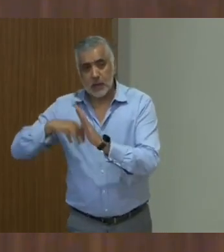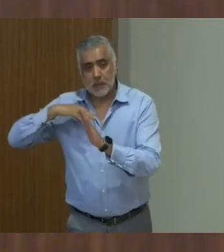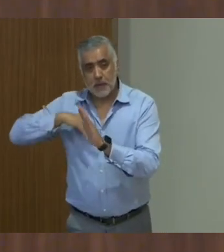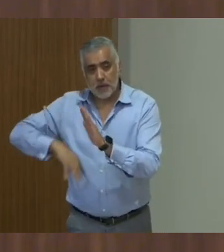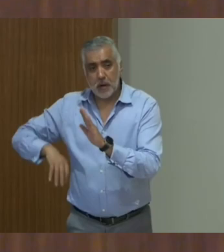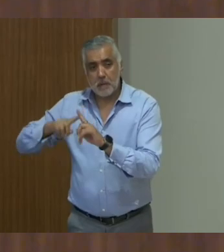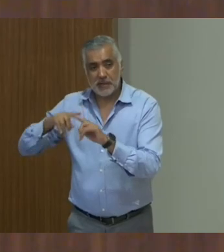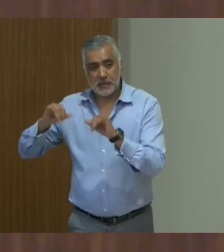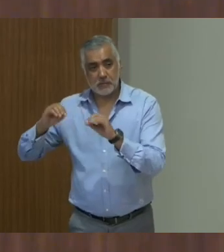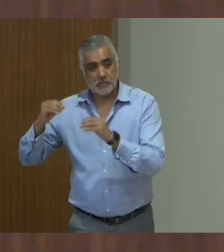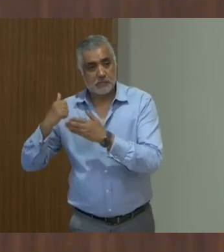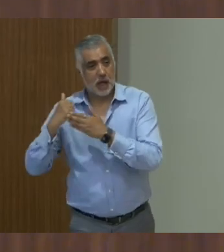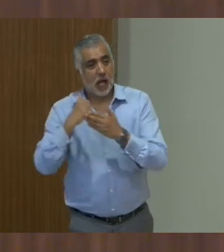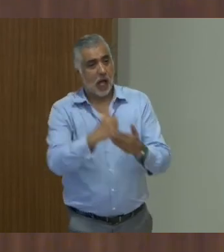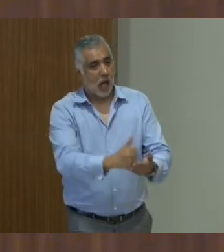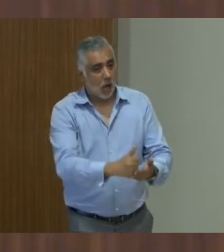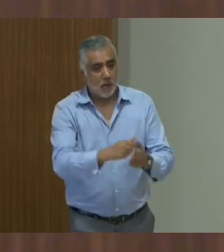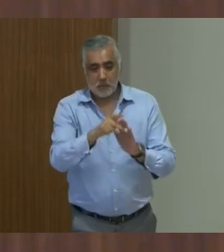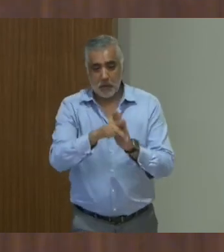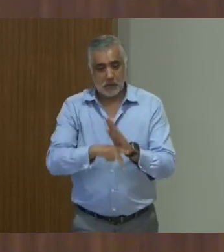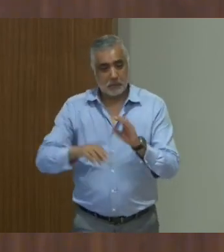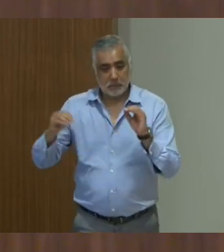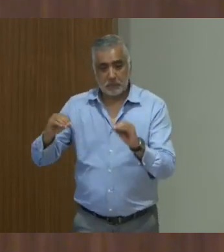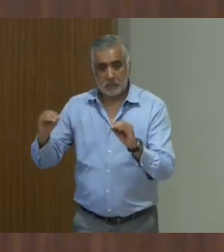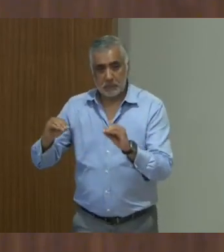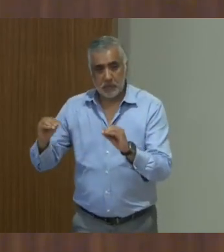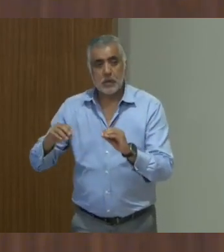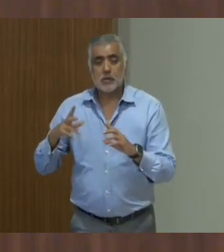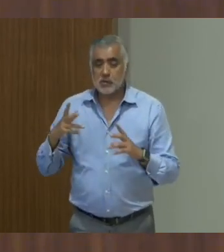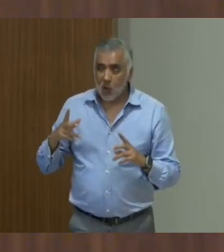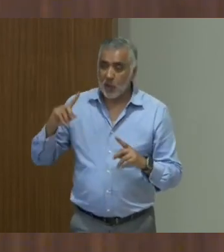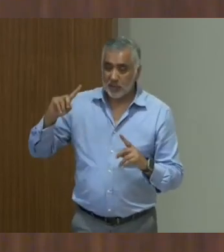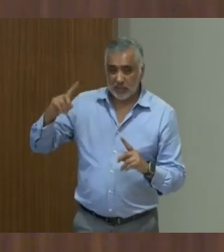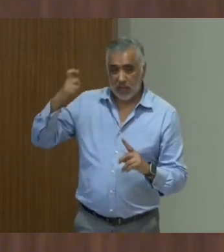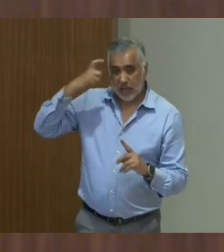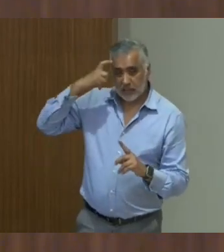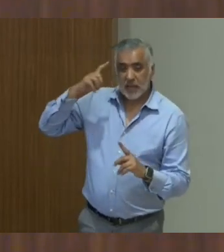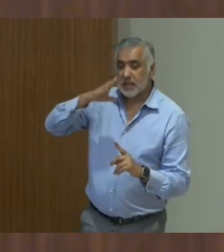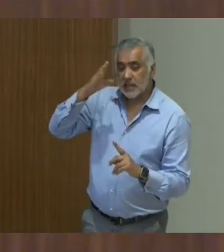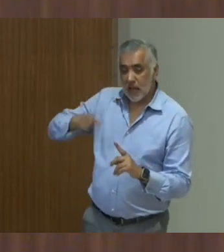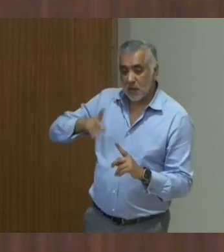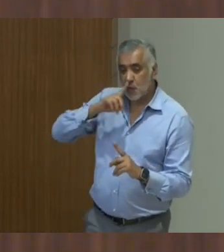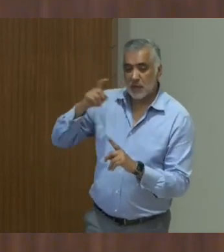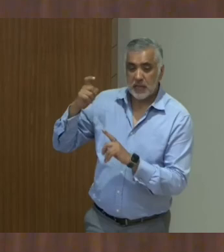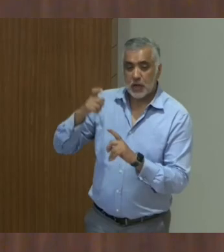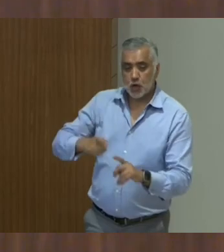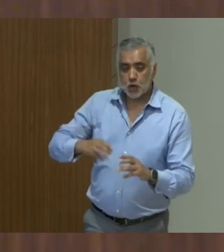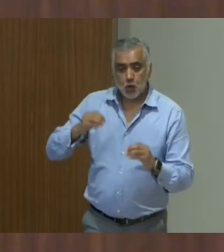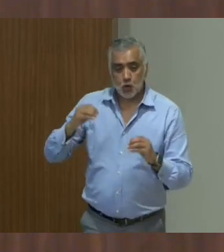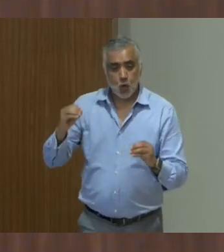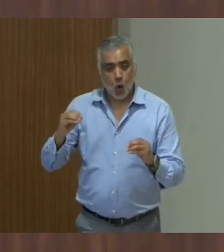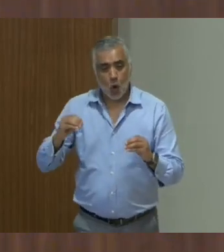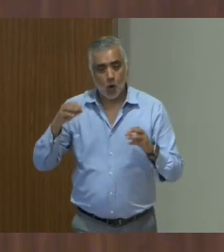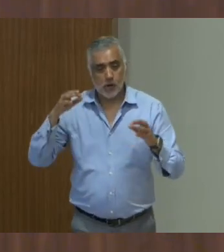The fact that the state in India had never, uh, really issued any directives